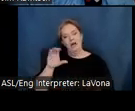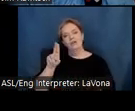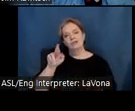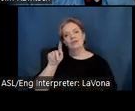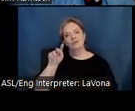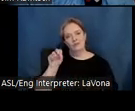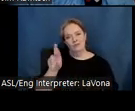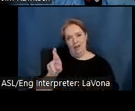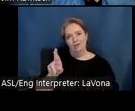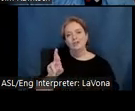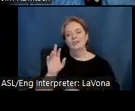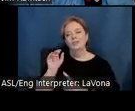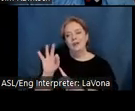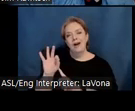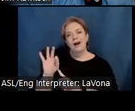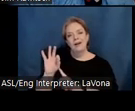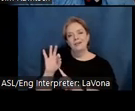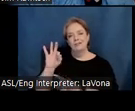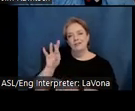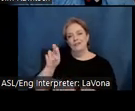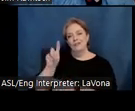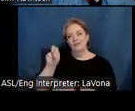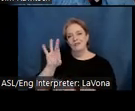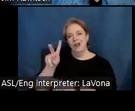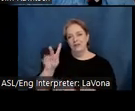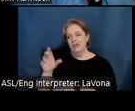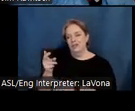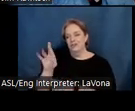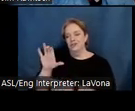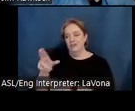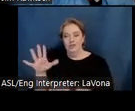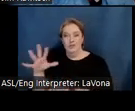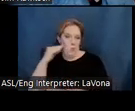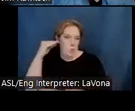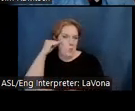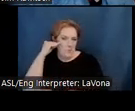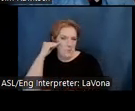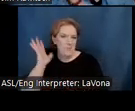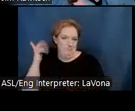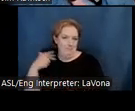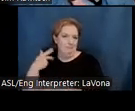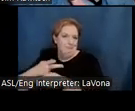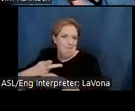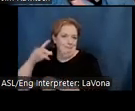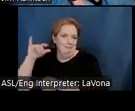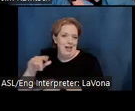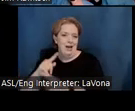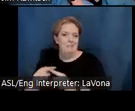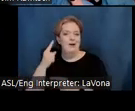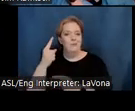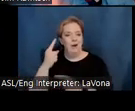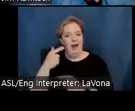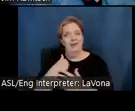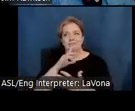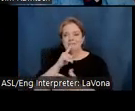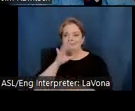Church's home at Olana, a highlight of the collection for me, no surprise, is Church's large masterwork